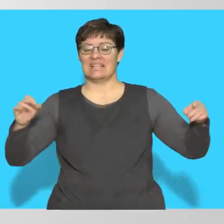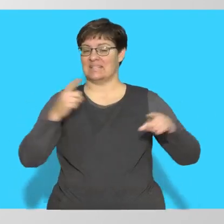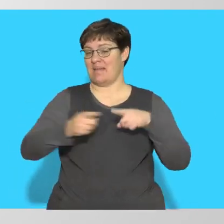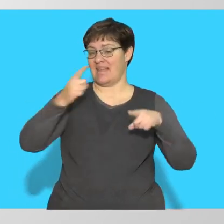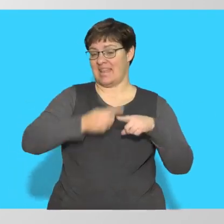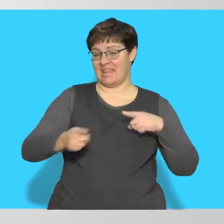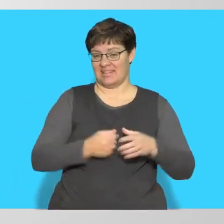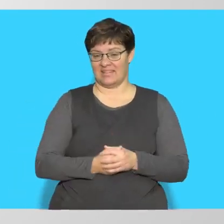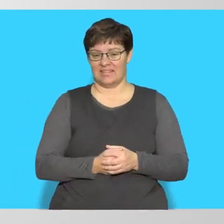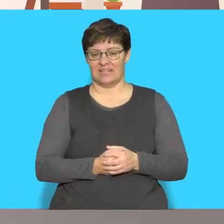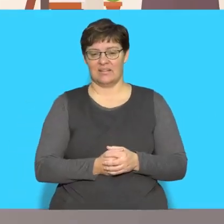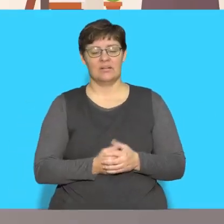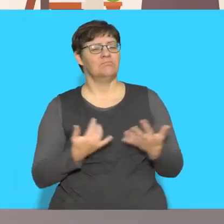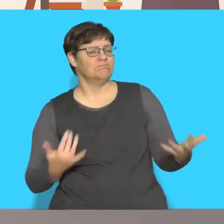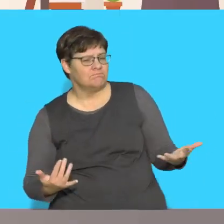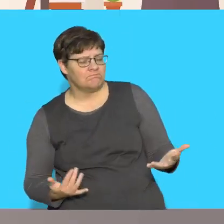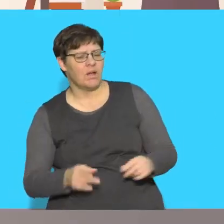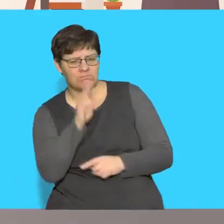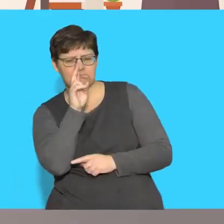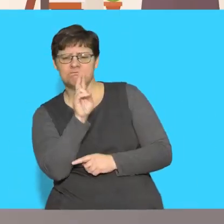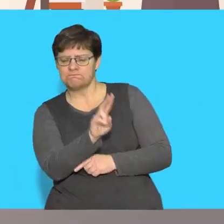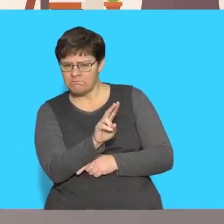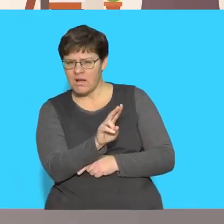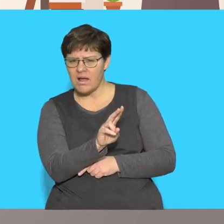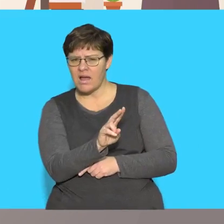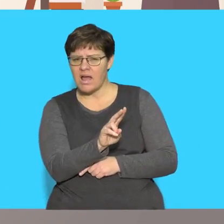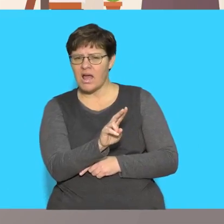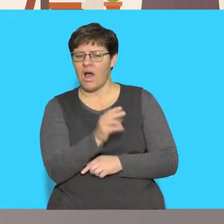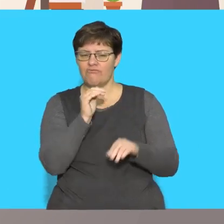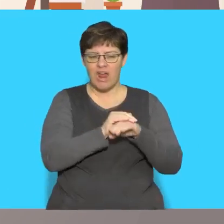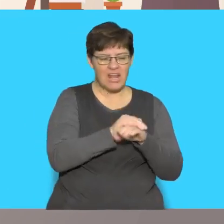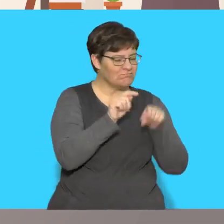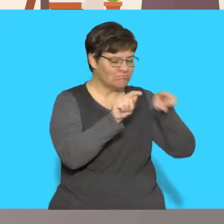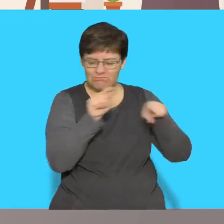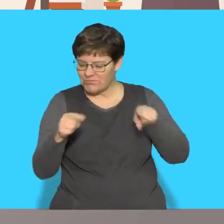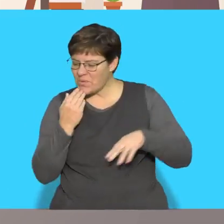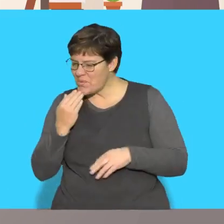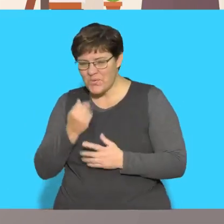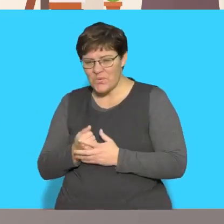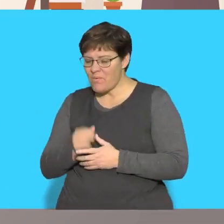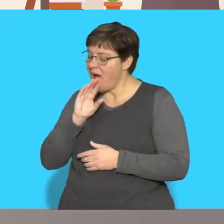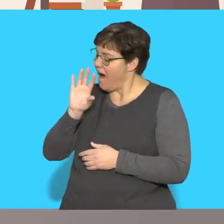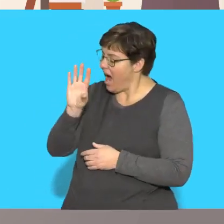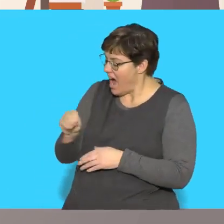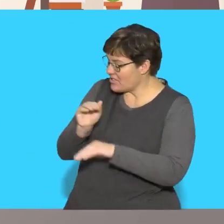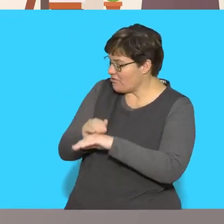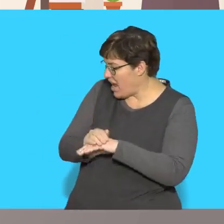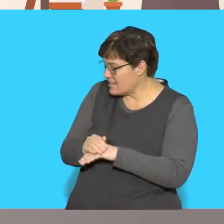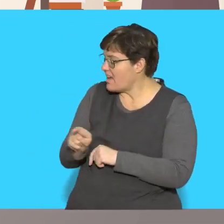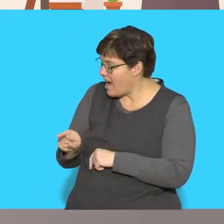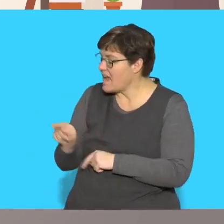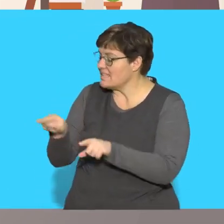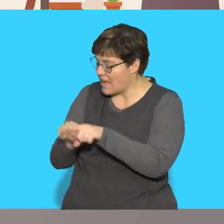Sentence play Let's spend a few minutes getting to know our friends Ask a friend this question